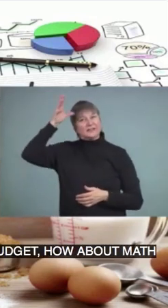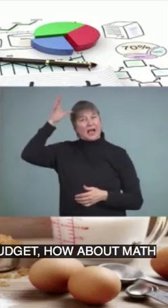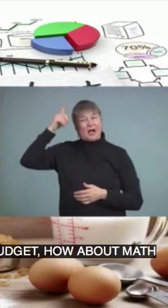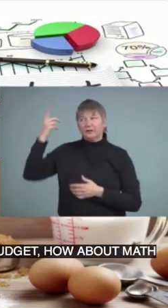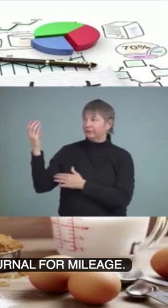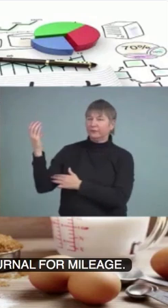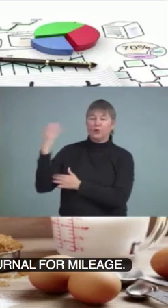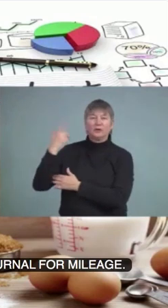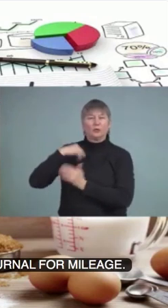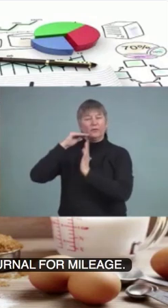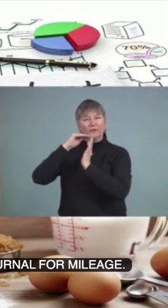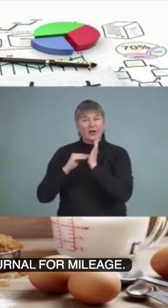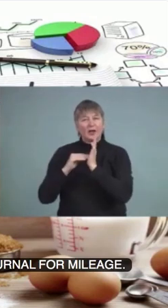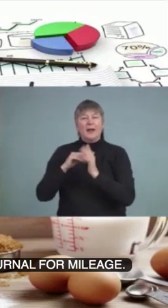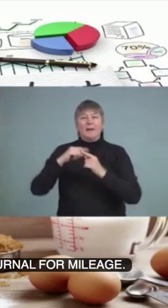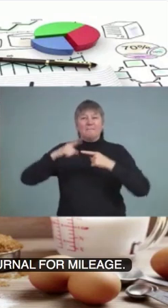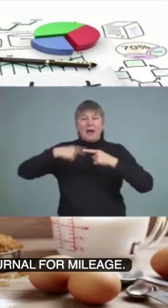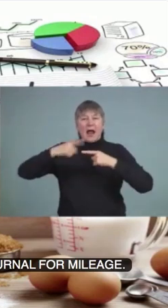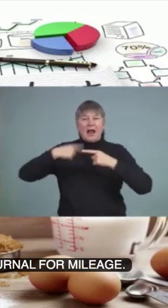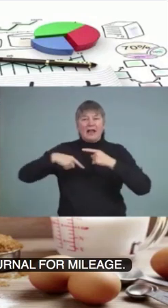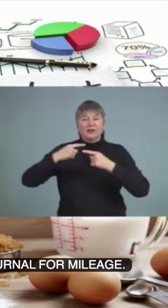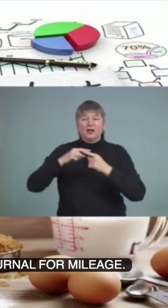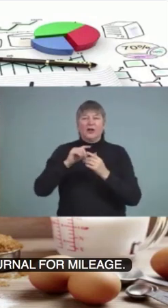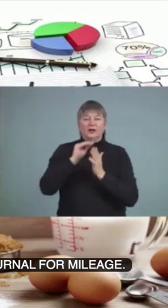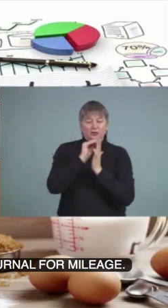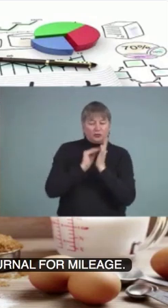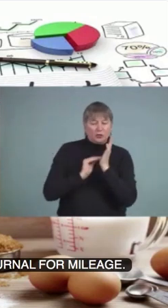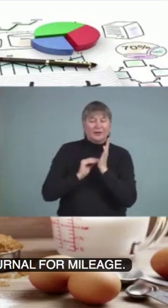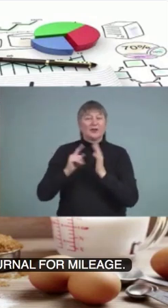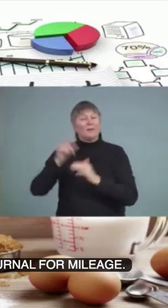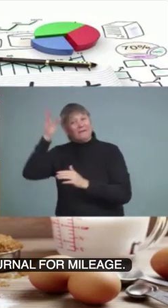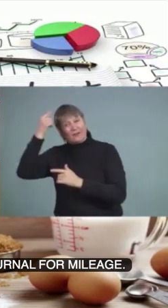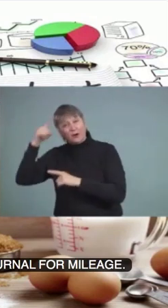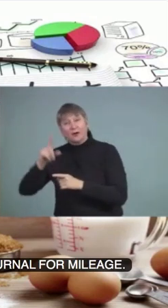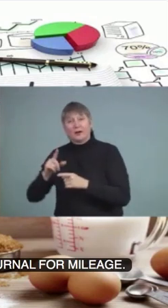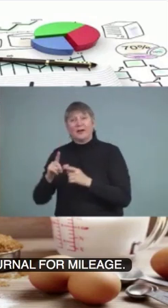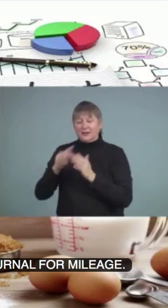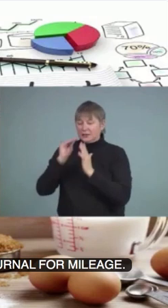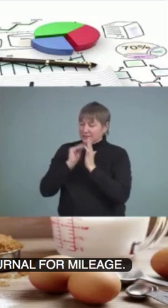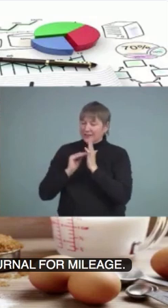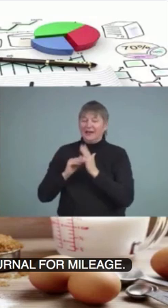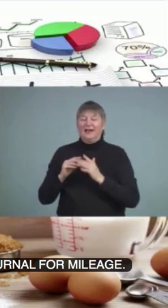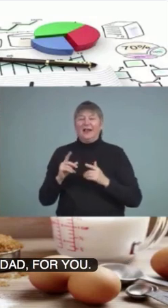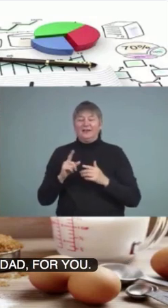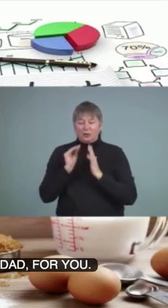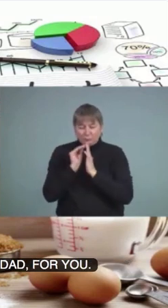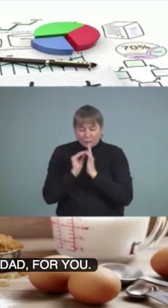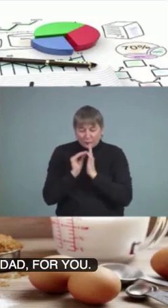I used to fight over it, you know. I'll do it, Dad, for you. Yeah, he really had us wrapped around his finger.